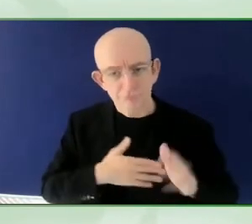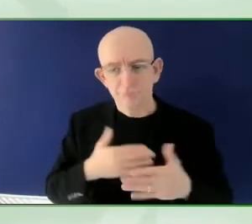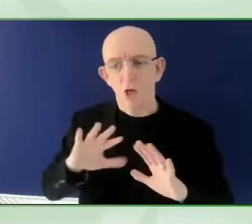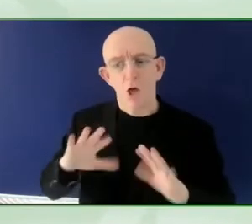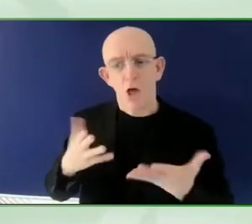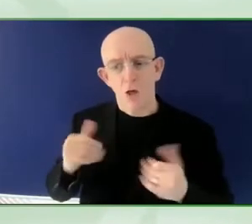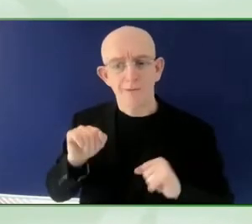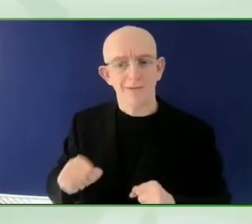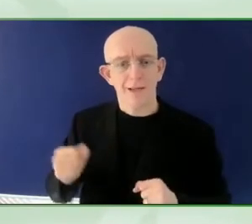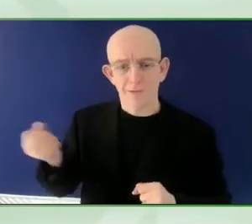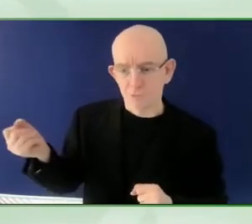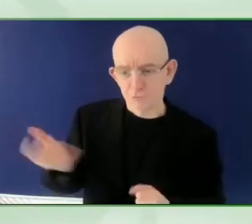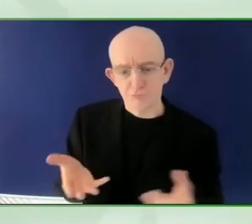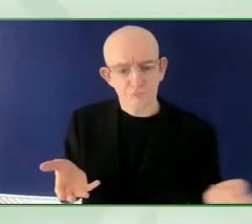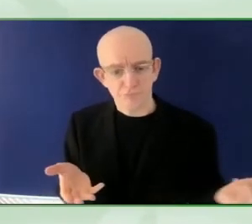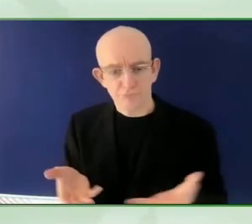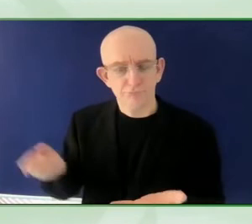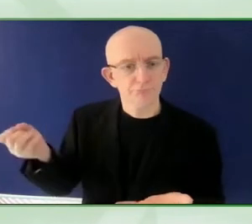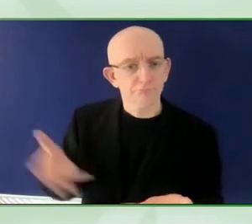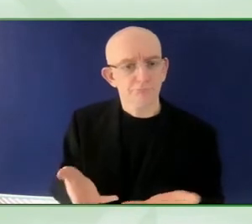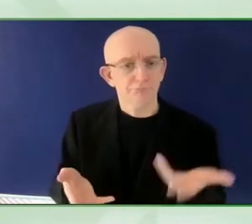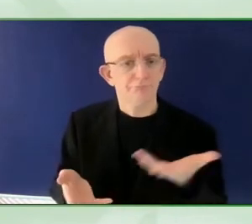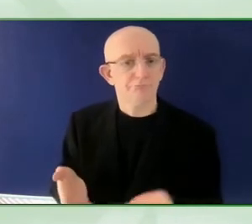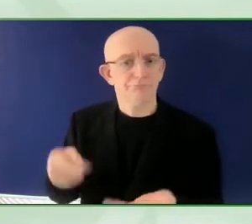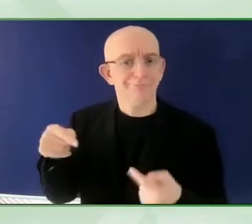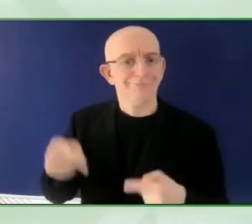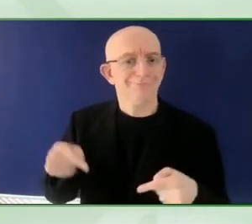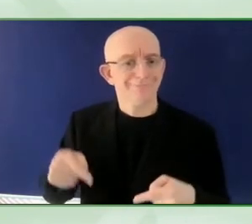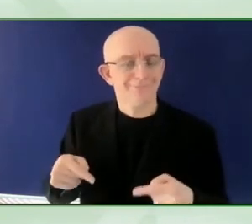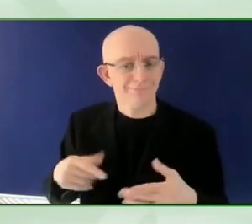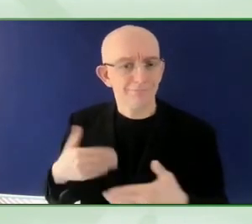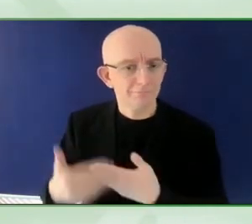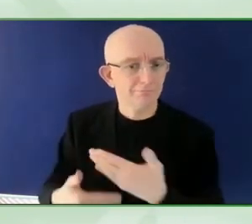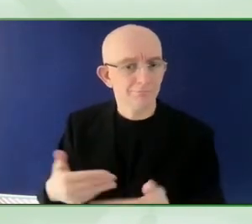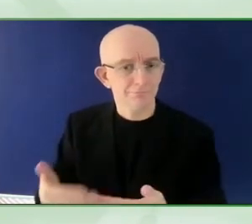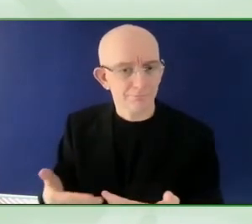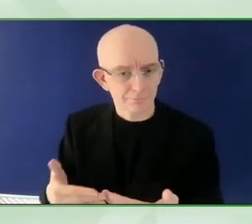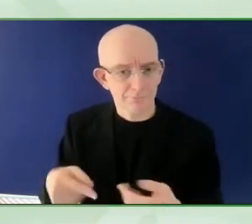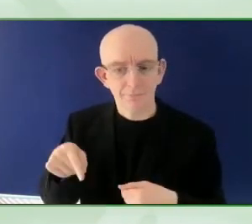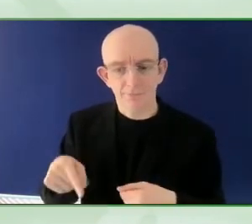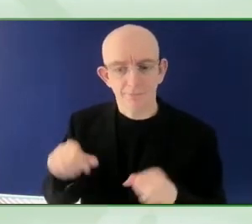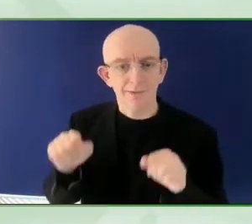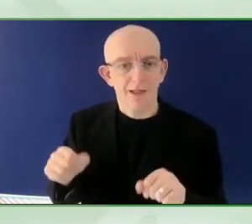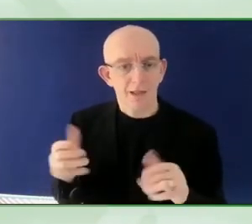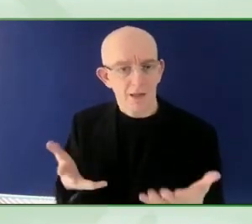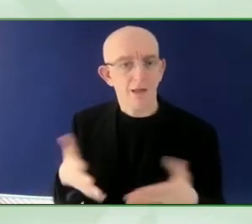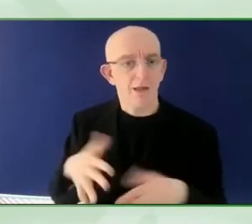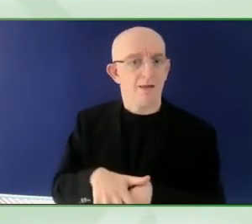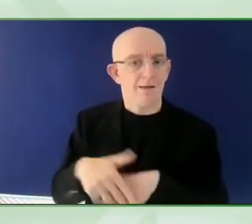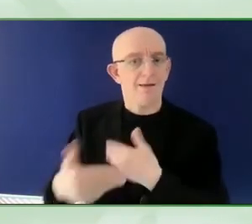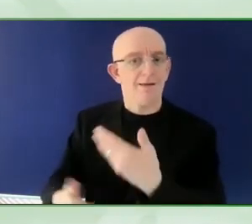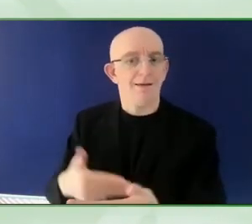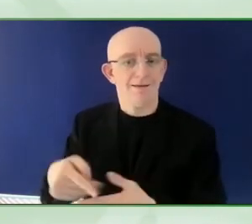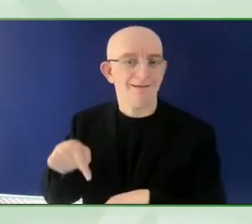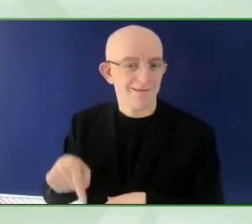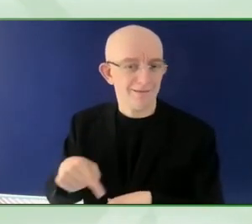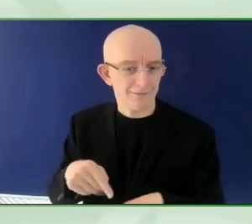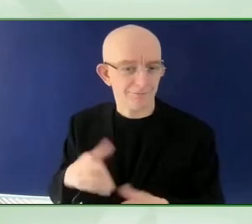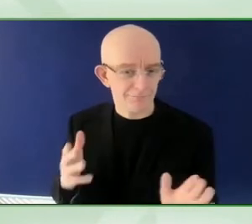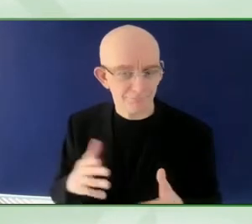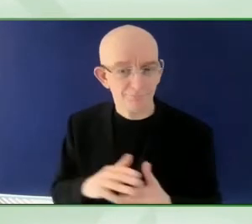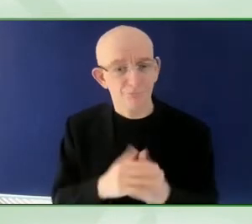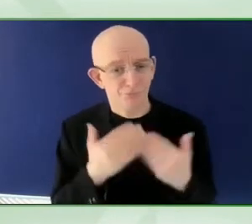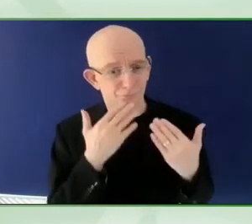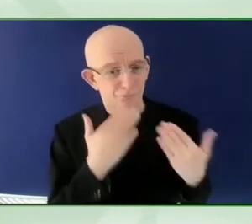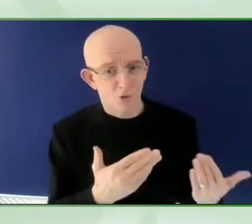We're already in closing this session, so you can always, of course, count on us as the Zero Project and the Zero Project Conference to work together